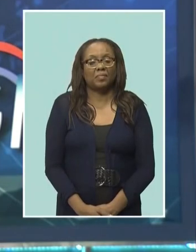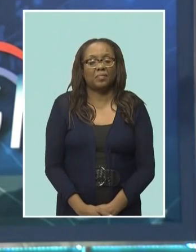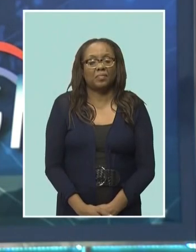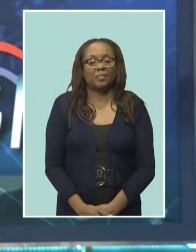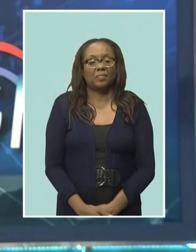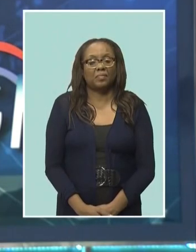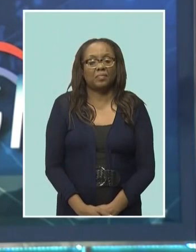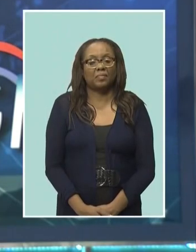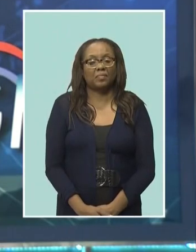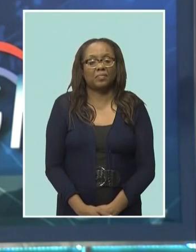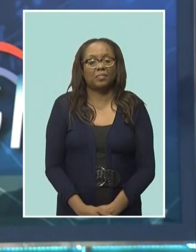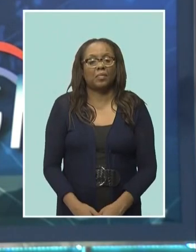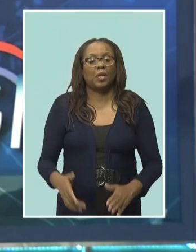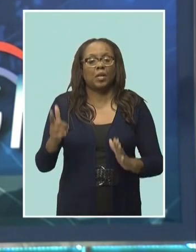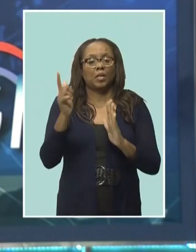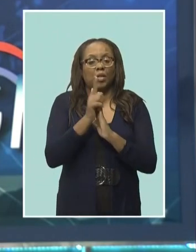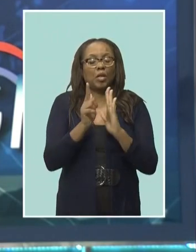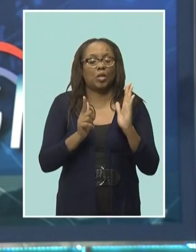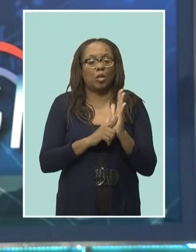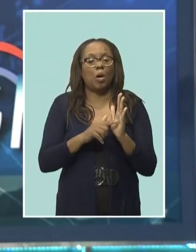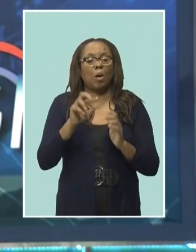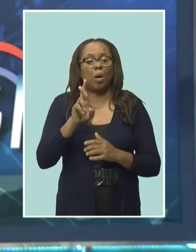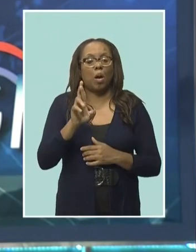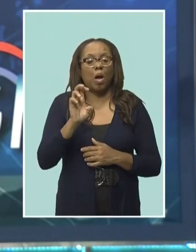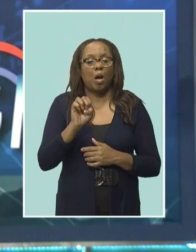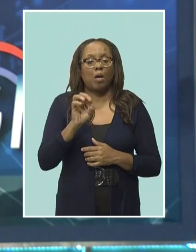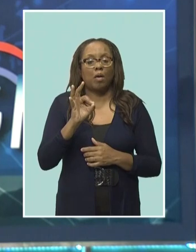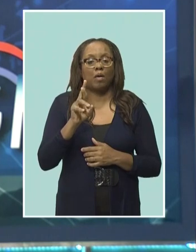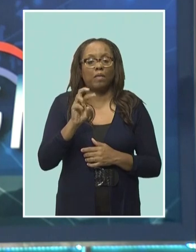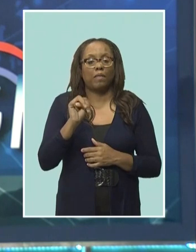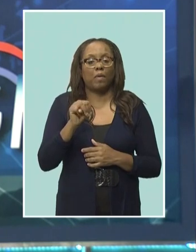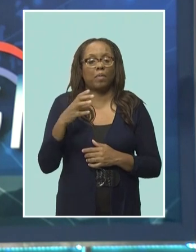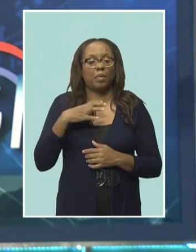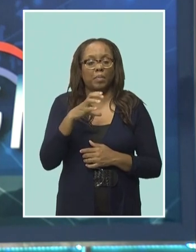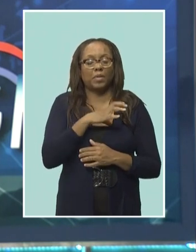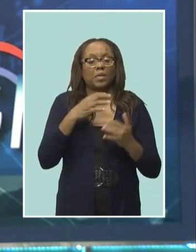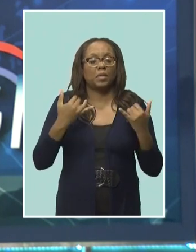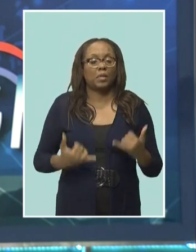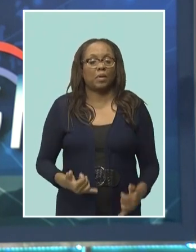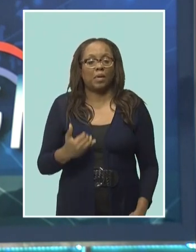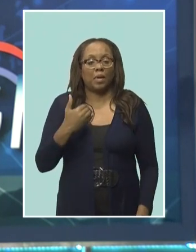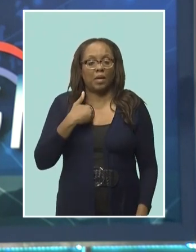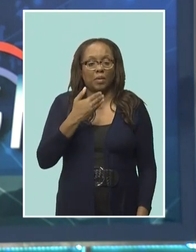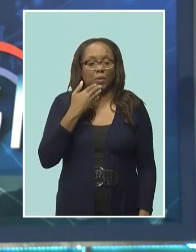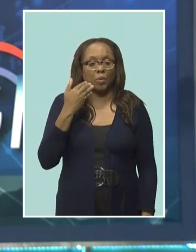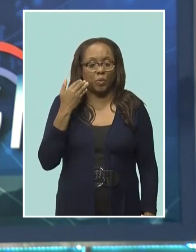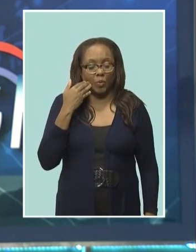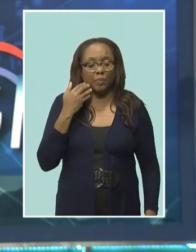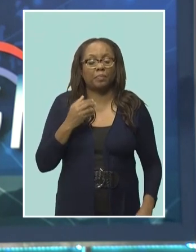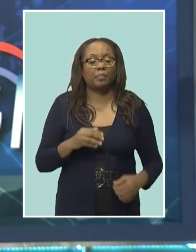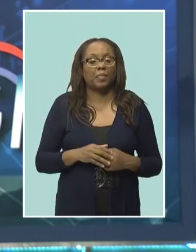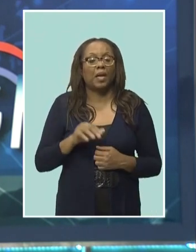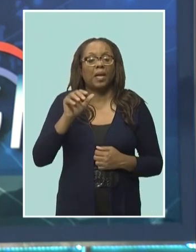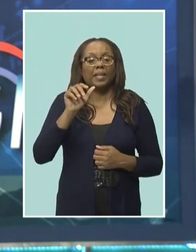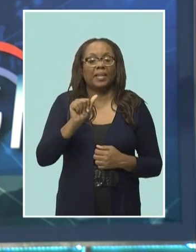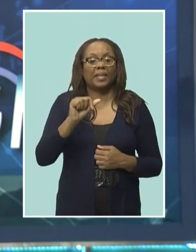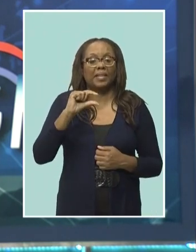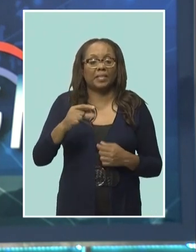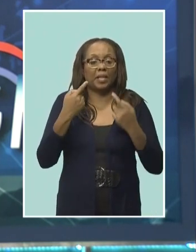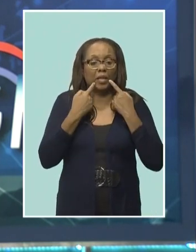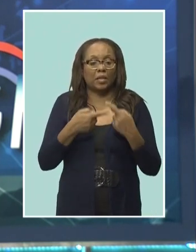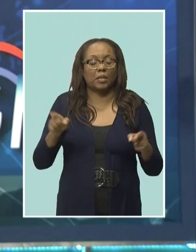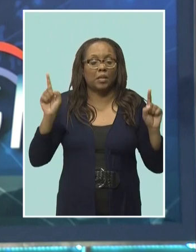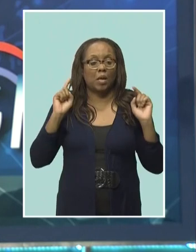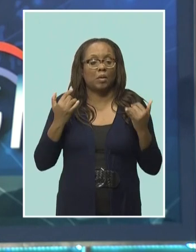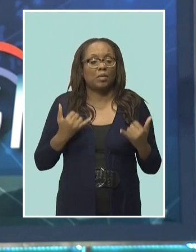The Law Reform Commission now has a home. Attorney General Dale Marshall made the announcement at the reopening and renaming of the old Supreme Court